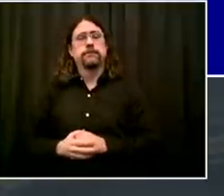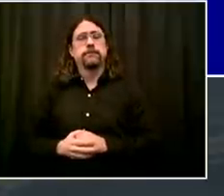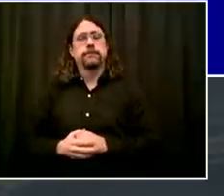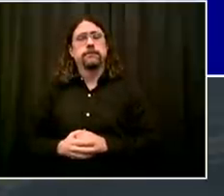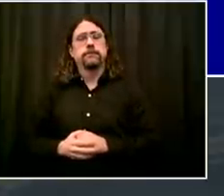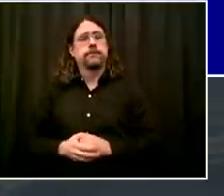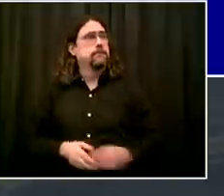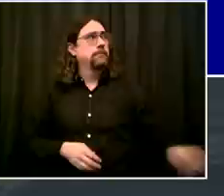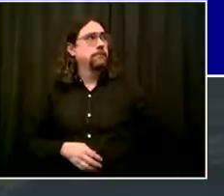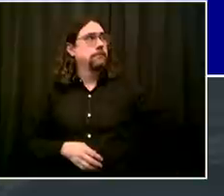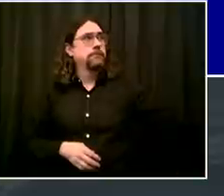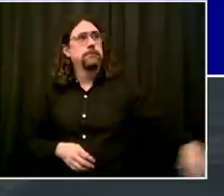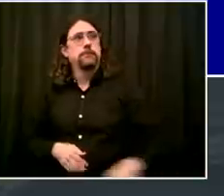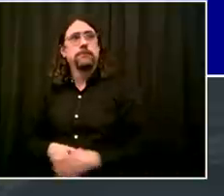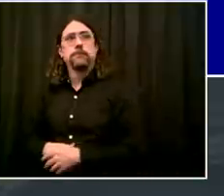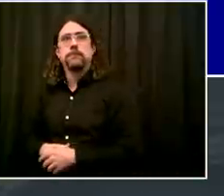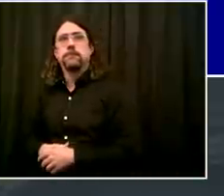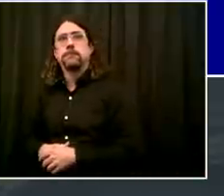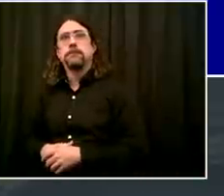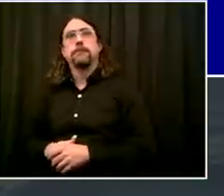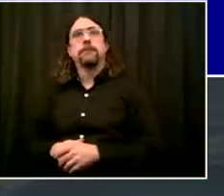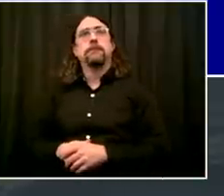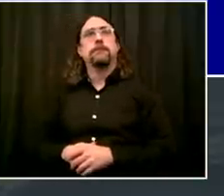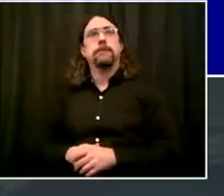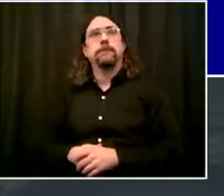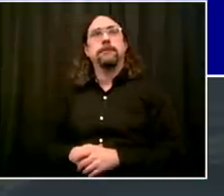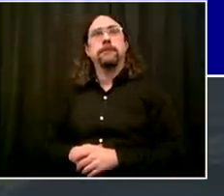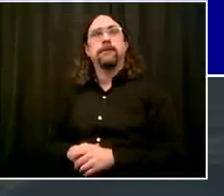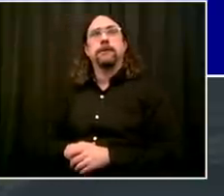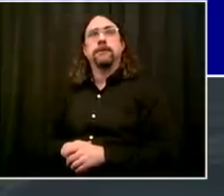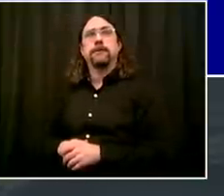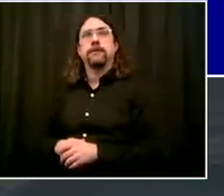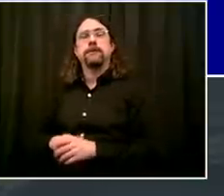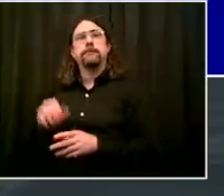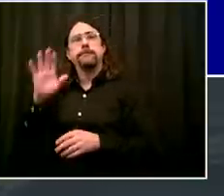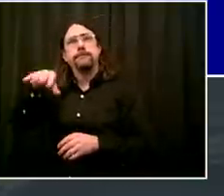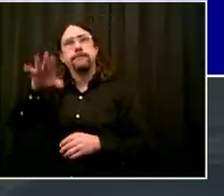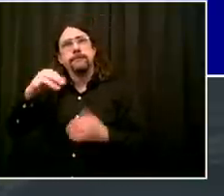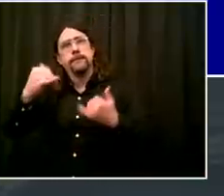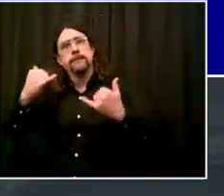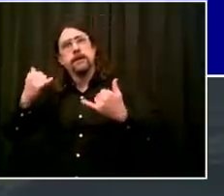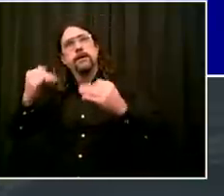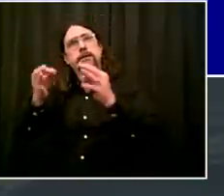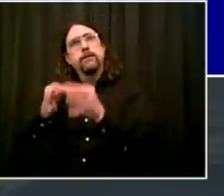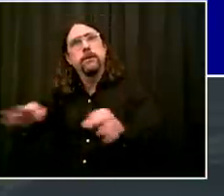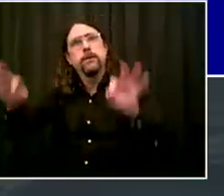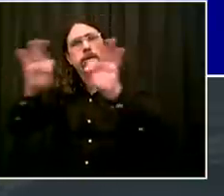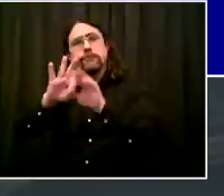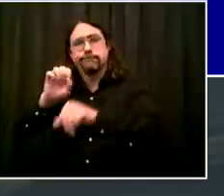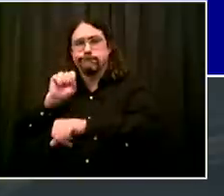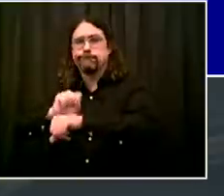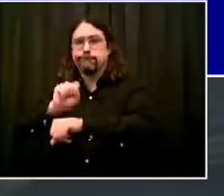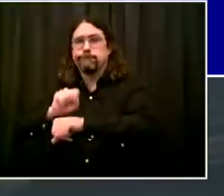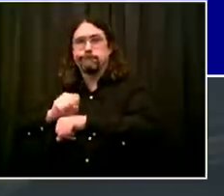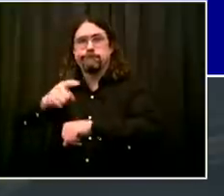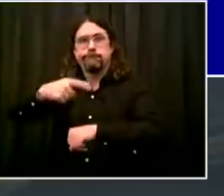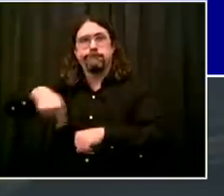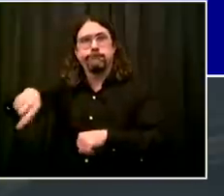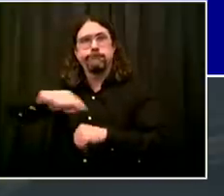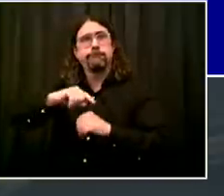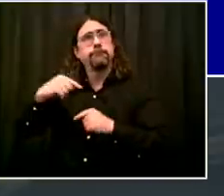now for about two weeks. And again, we're going to use strategies that have worked in the past